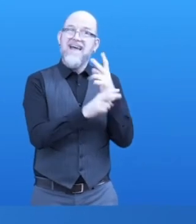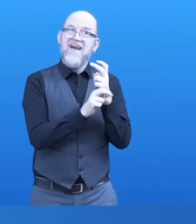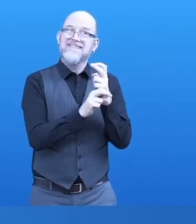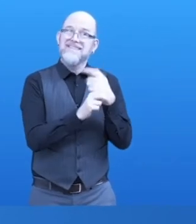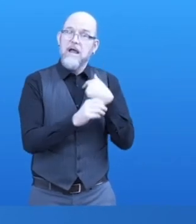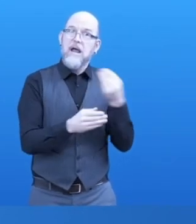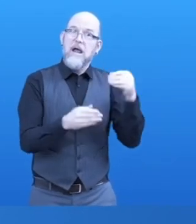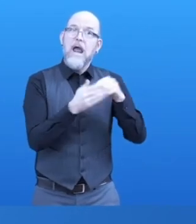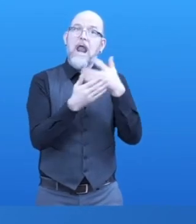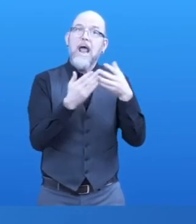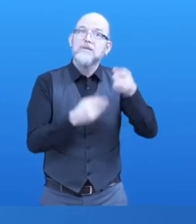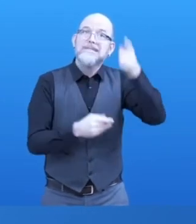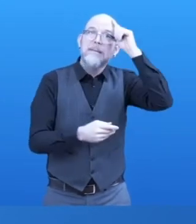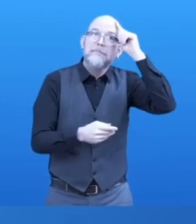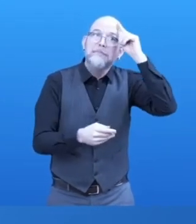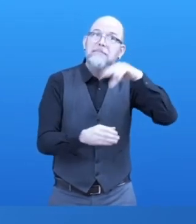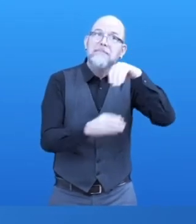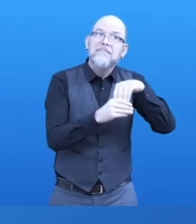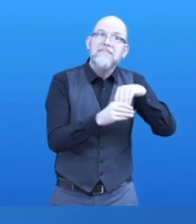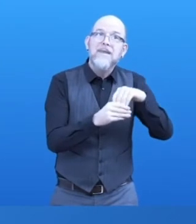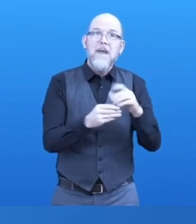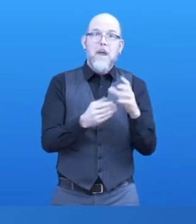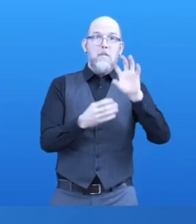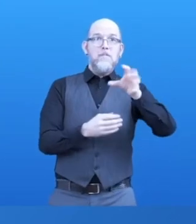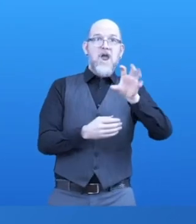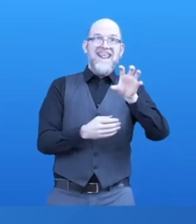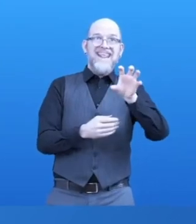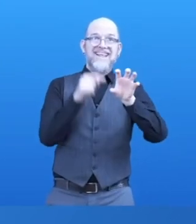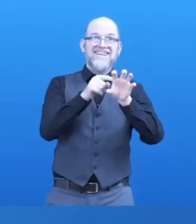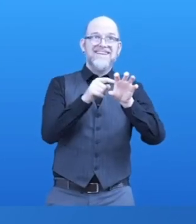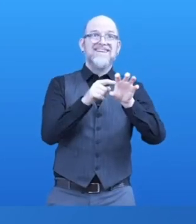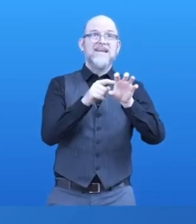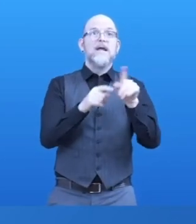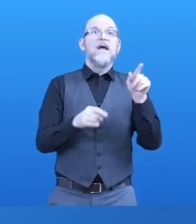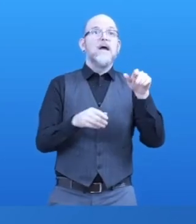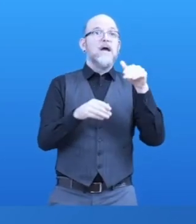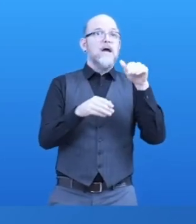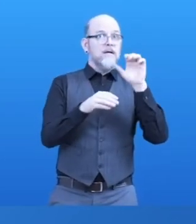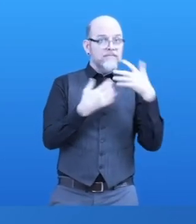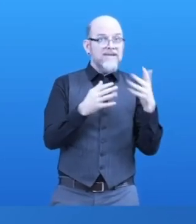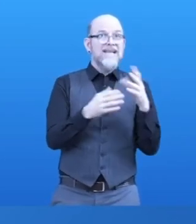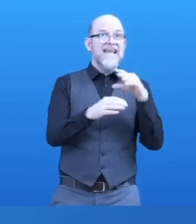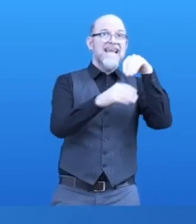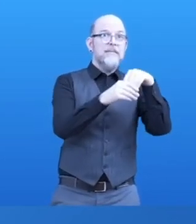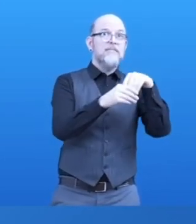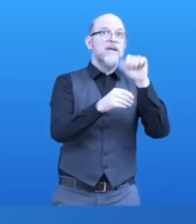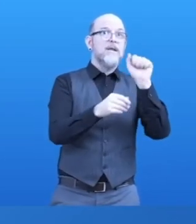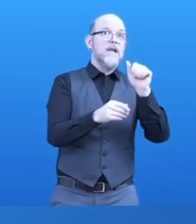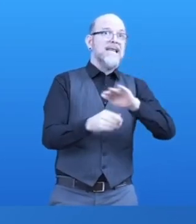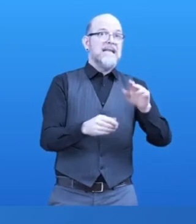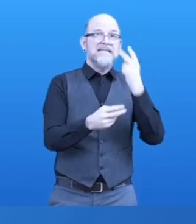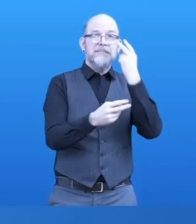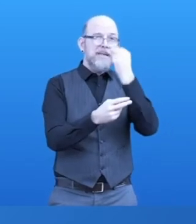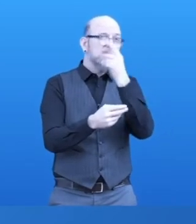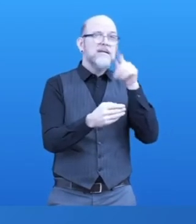This app enables blind children to learn to use a mobile device by way of finger gestures on the screen and the inbuilt screen reader.